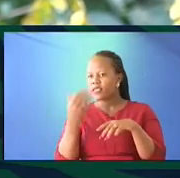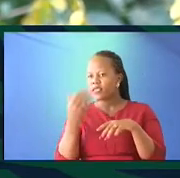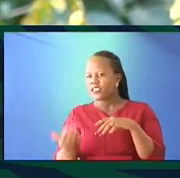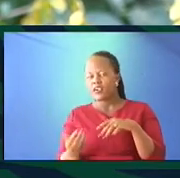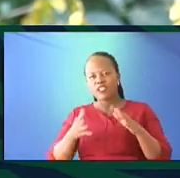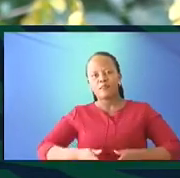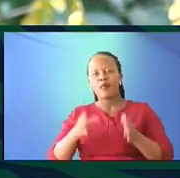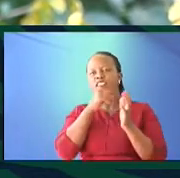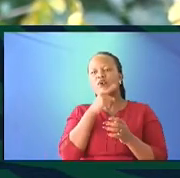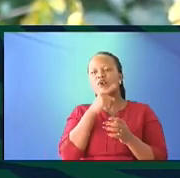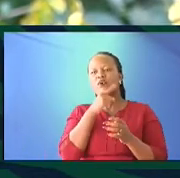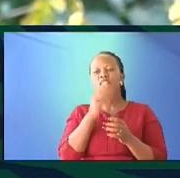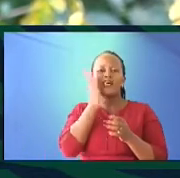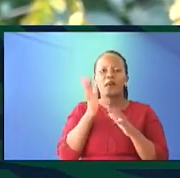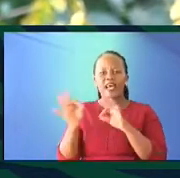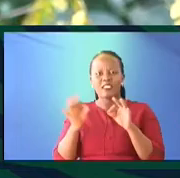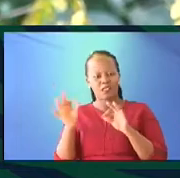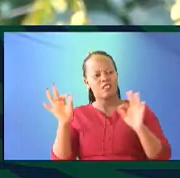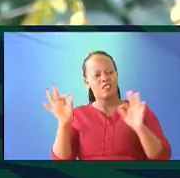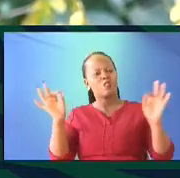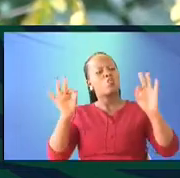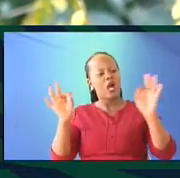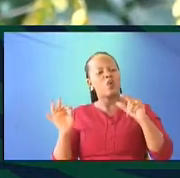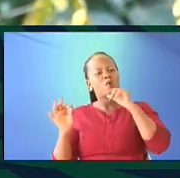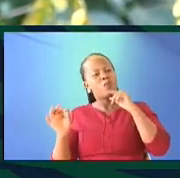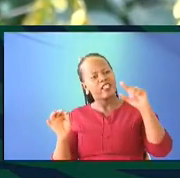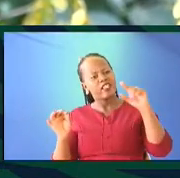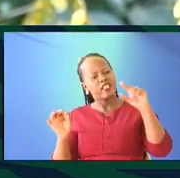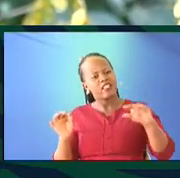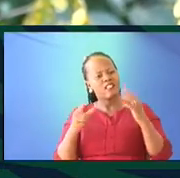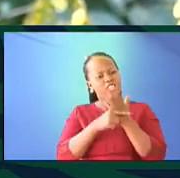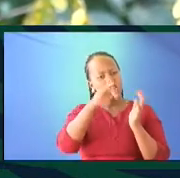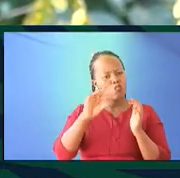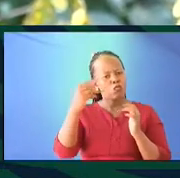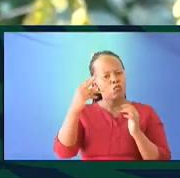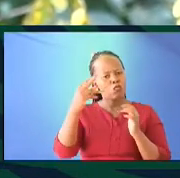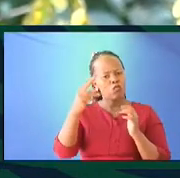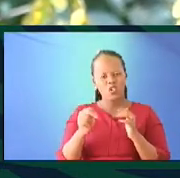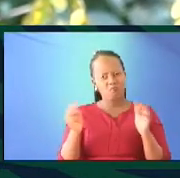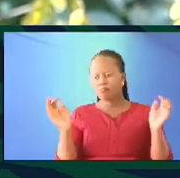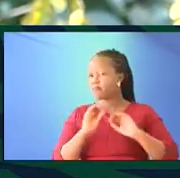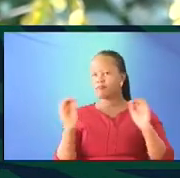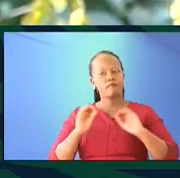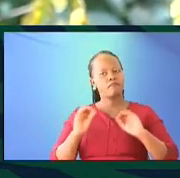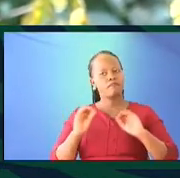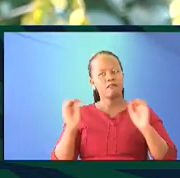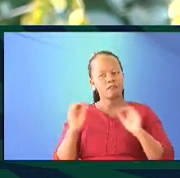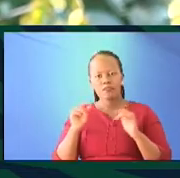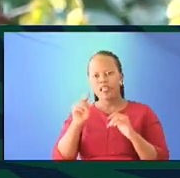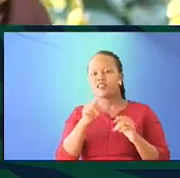is born as a boy, and then the mother exclaims, wow, it's a boy. This is John. It's a boy. This is Lawrence.